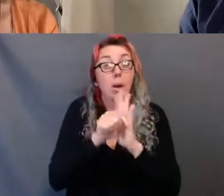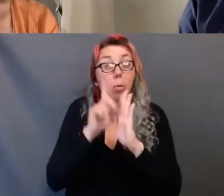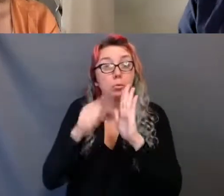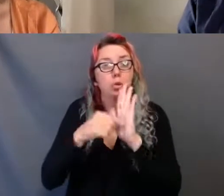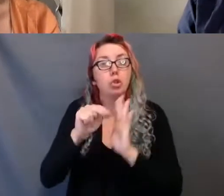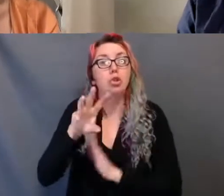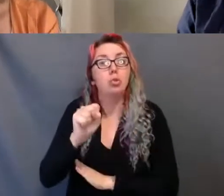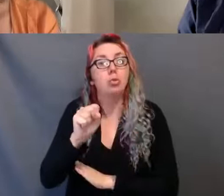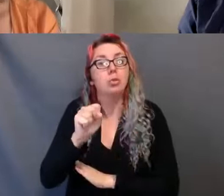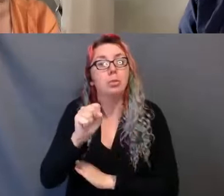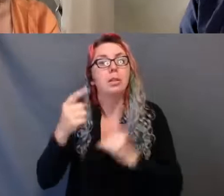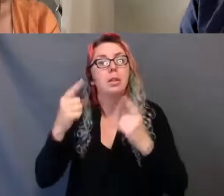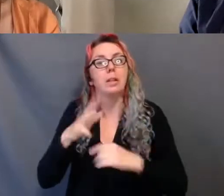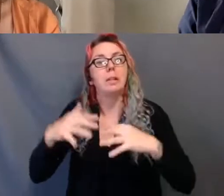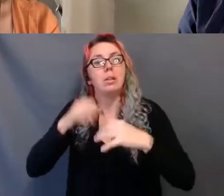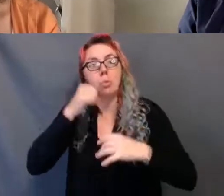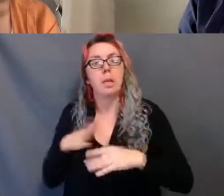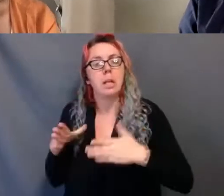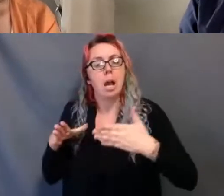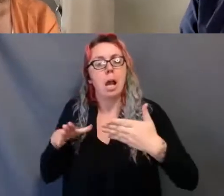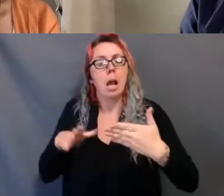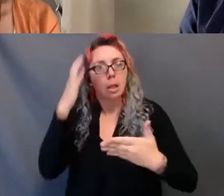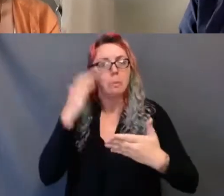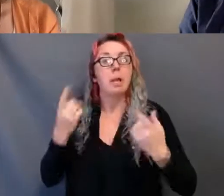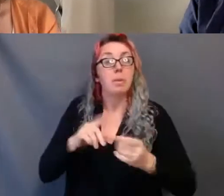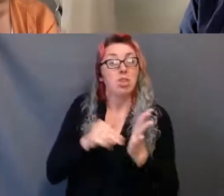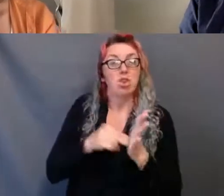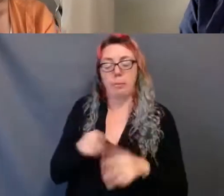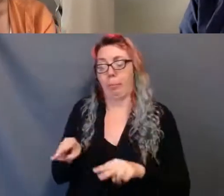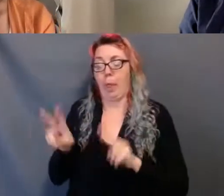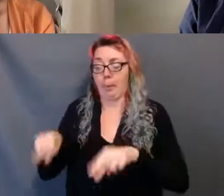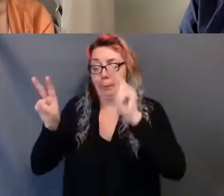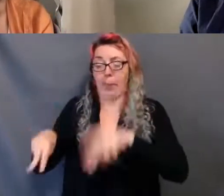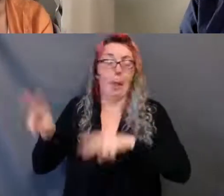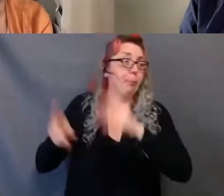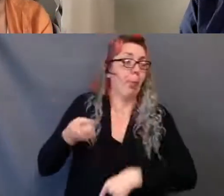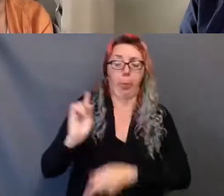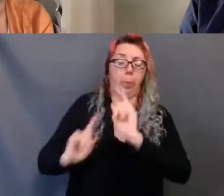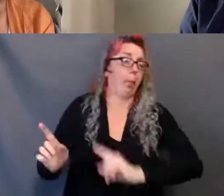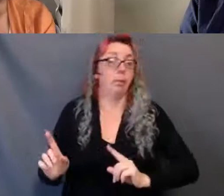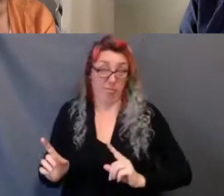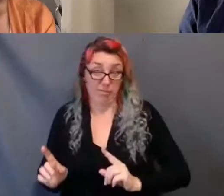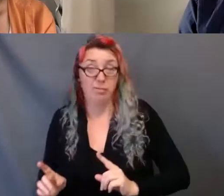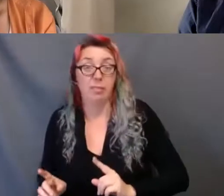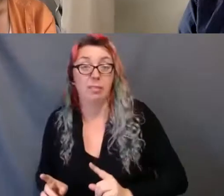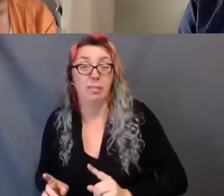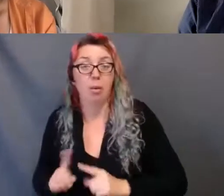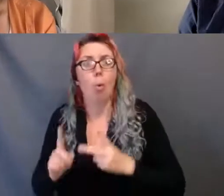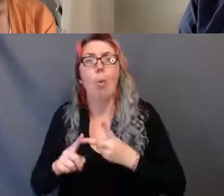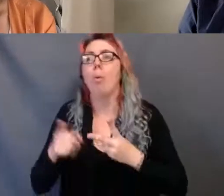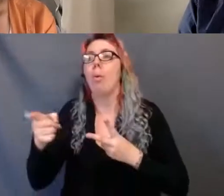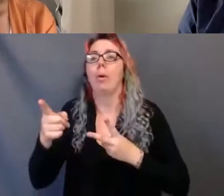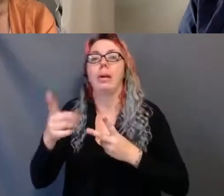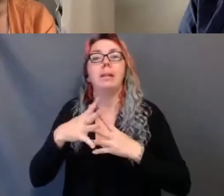It takes the physical proof of all the stories we've been telling about mass graves on residential school grounds, to finally